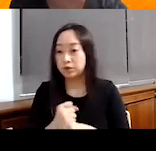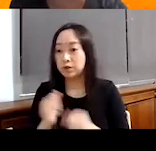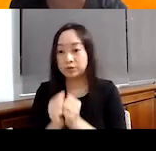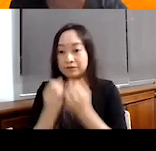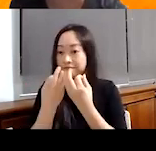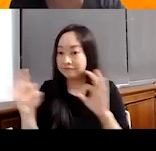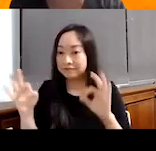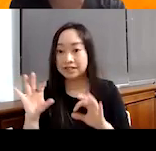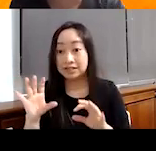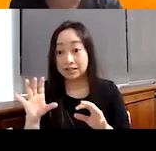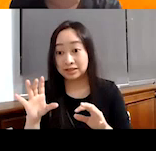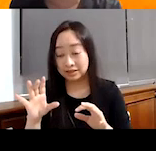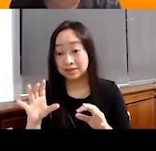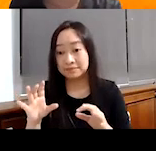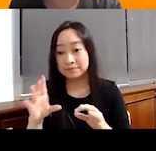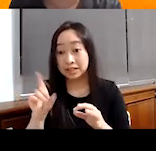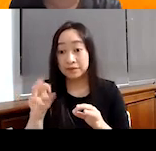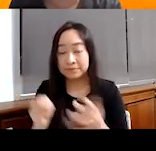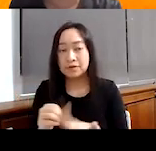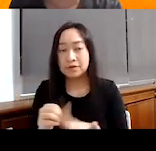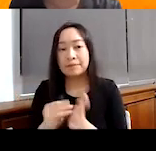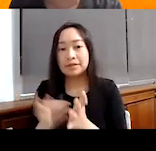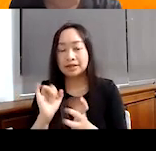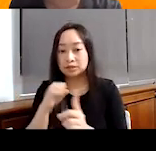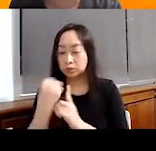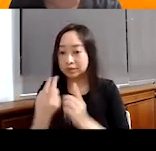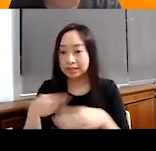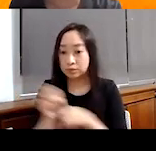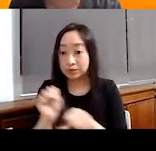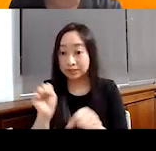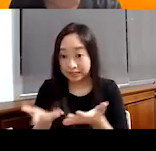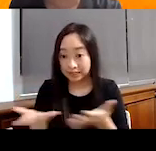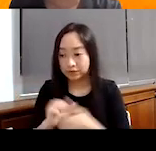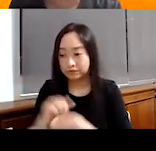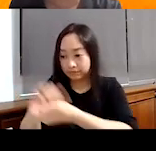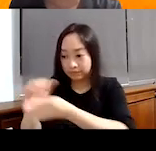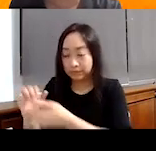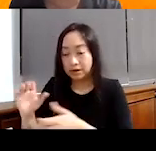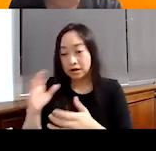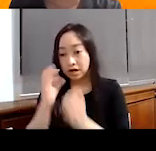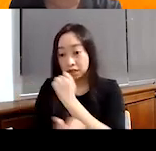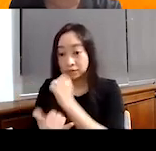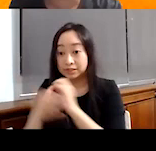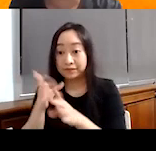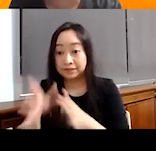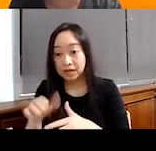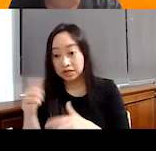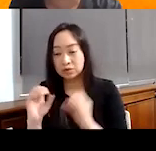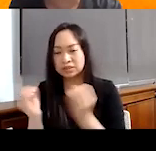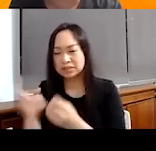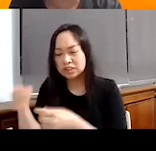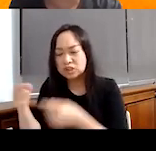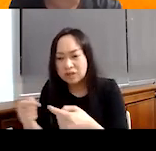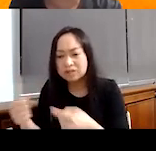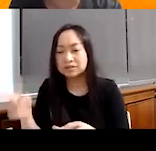freedom. And what I mean by that is, you know, a lot of my, my social network here is other country, country directors of other organizations and, you know, they really struggle. They get